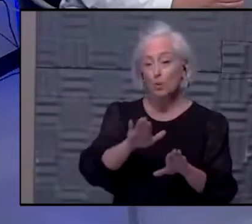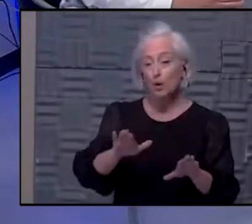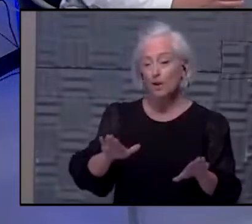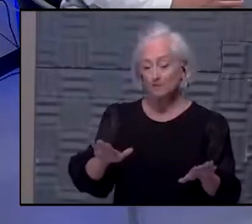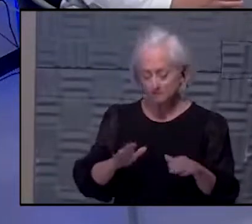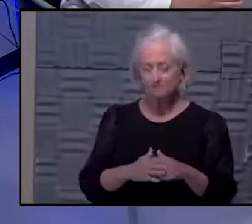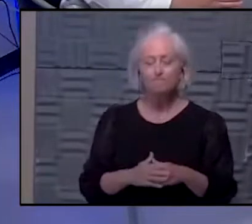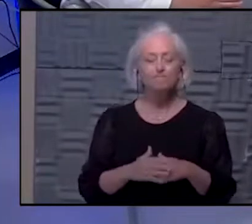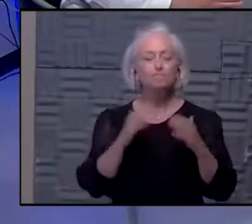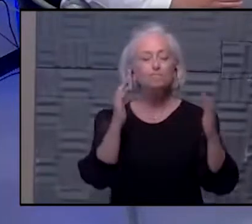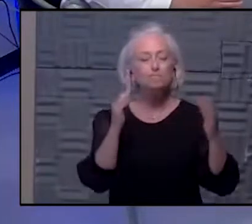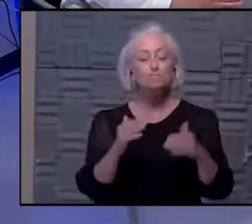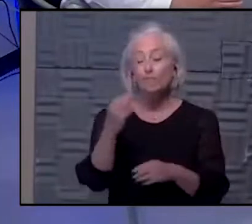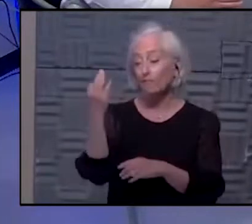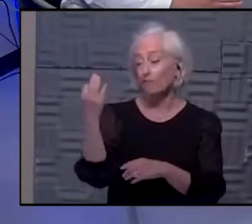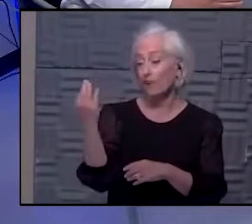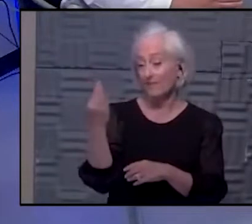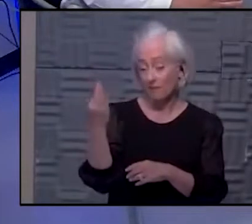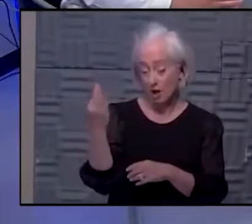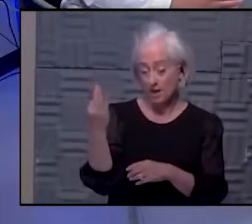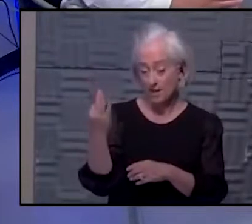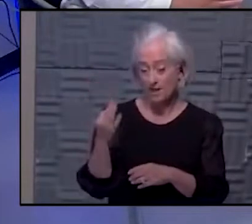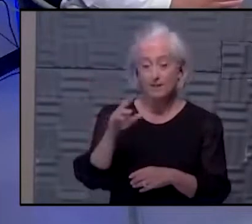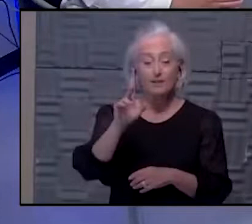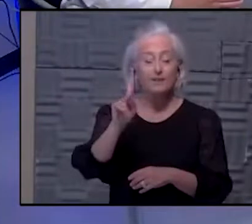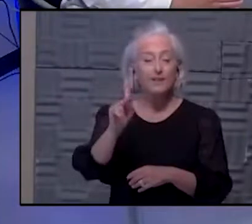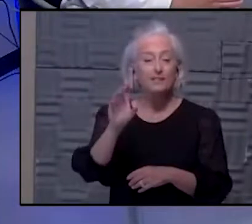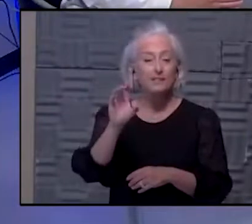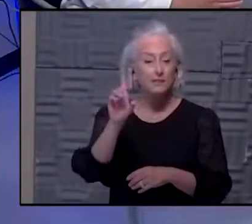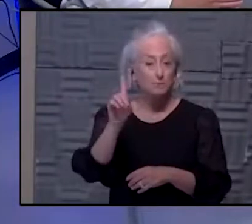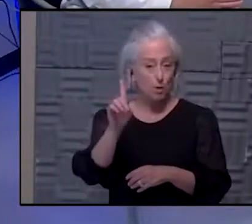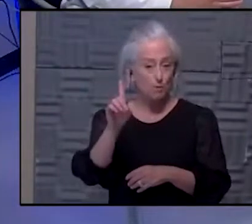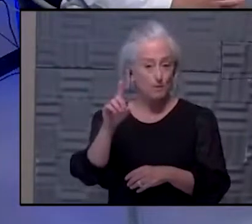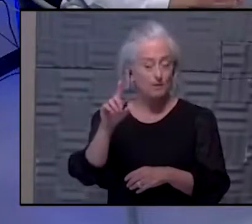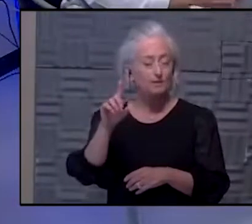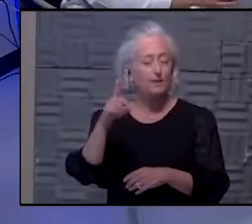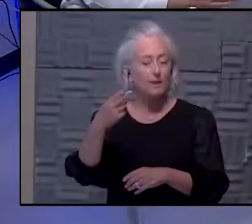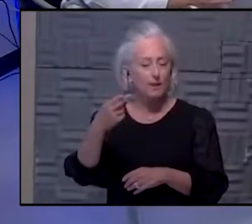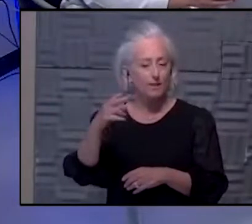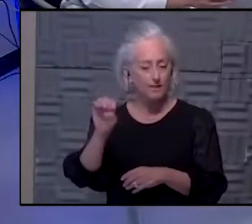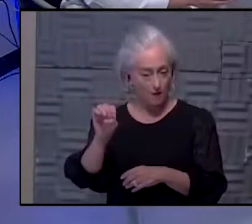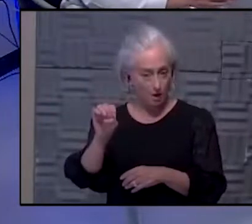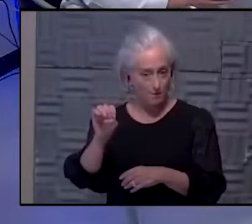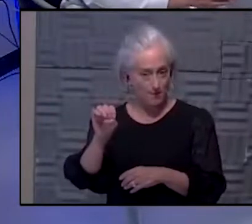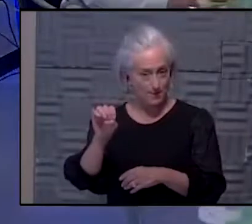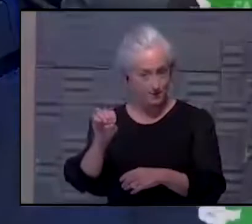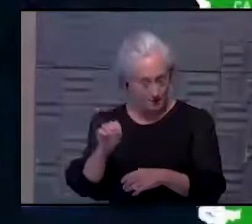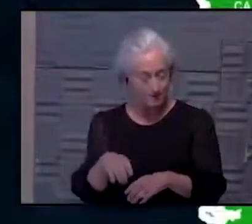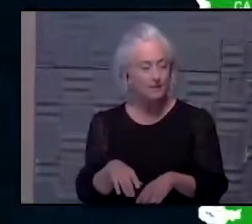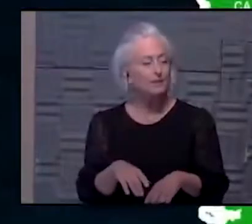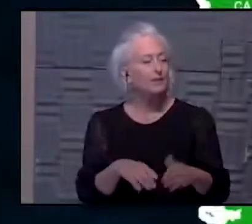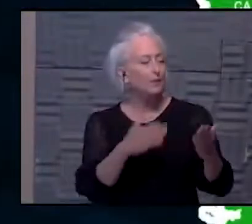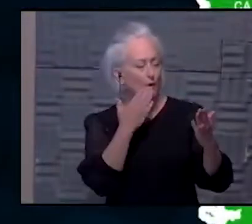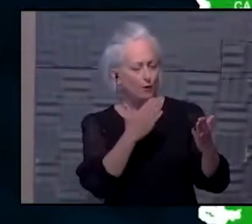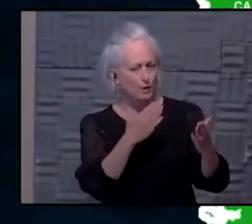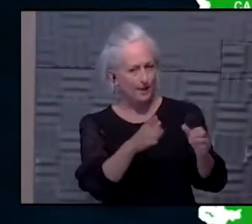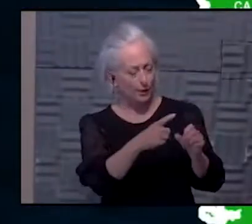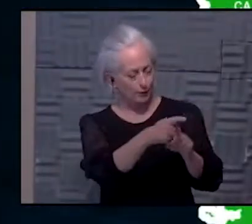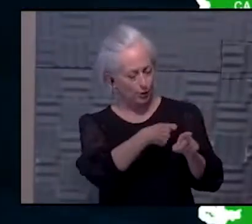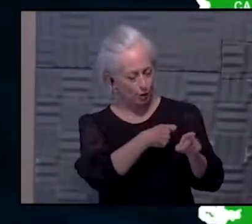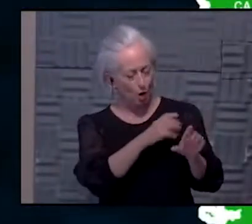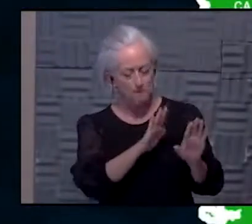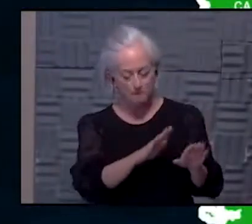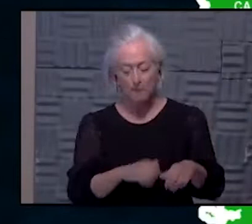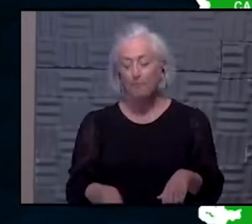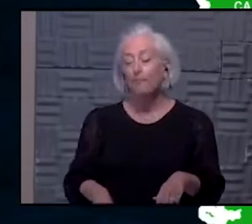So Friday, the Kansas Department of Health and Environment opened its border for vaccinations. Thank you, by the way. Great call. Kansas joins more than 20